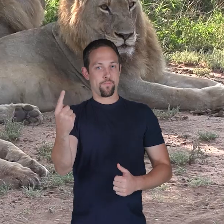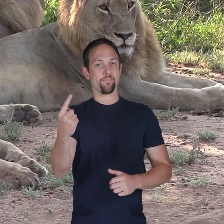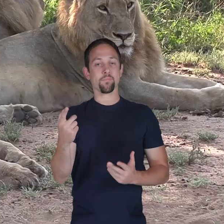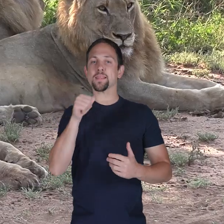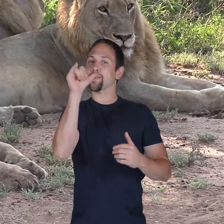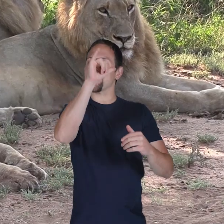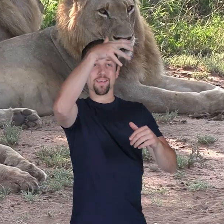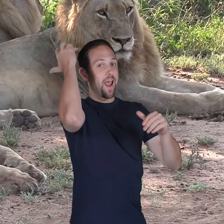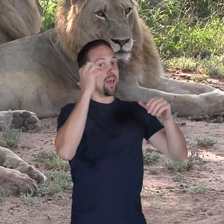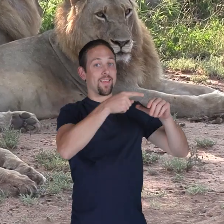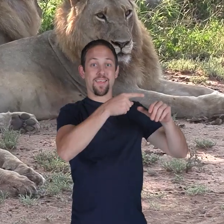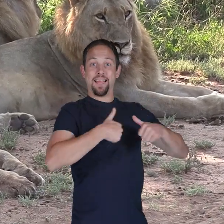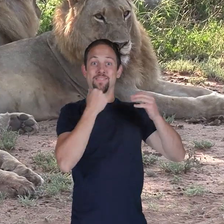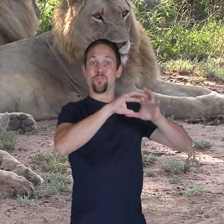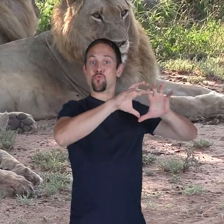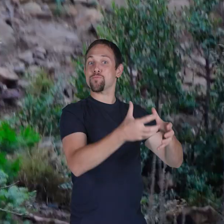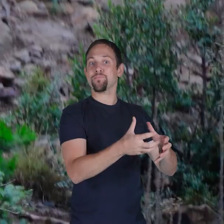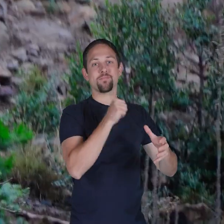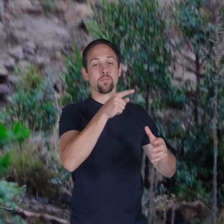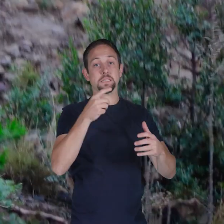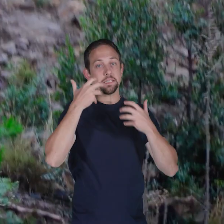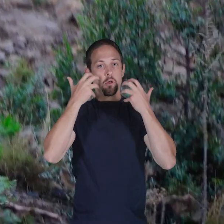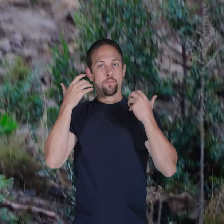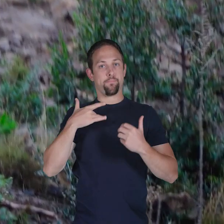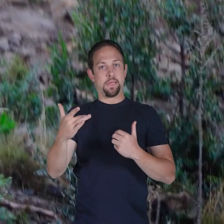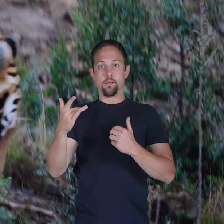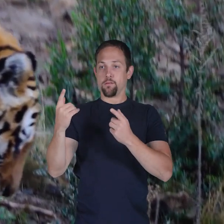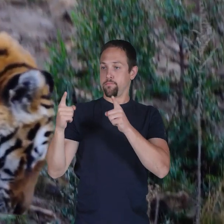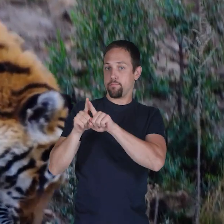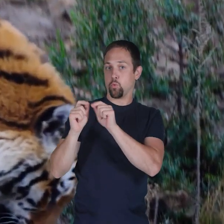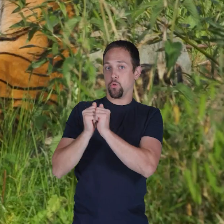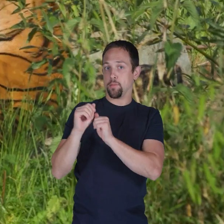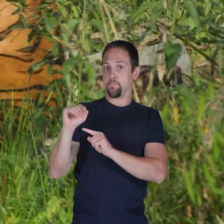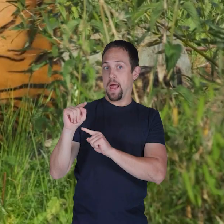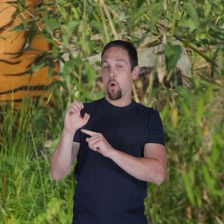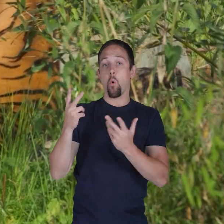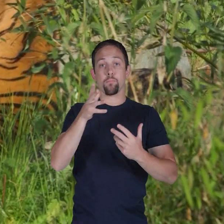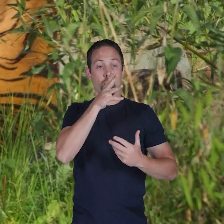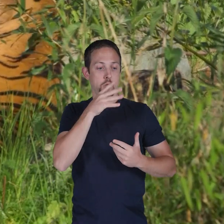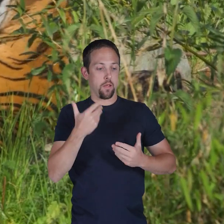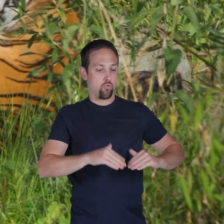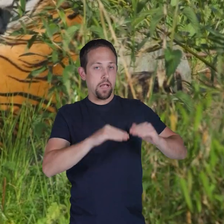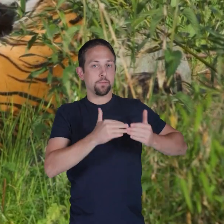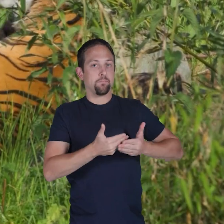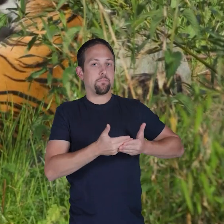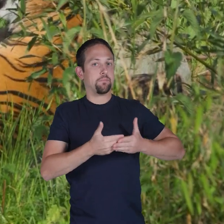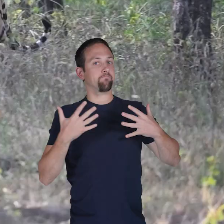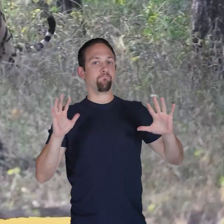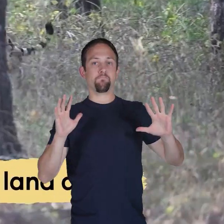Unlike lions, which live in groups, tigers usually only come together to mate or when a mother is raising her babies.